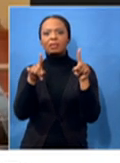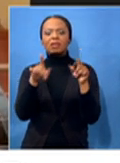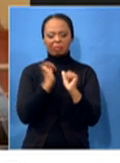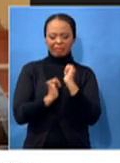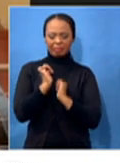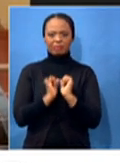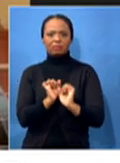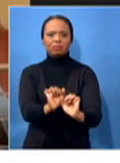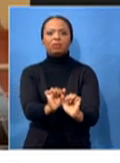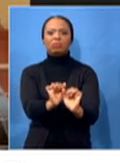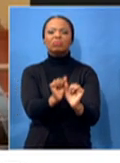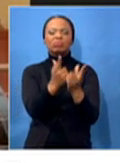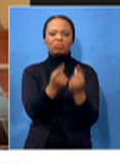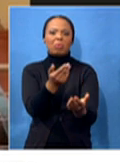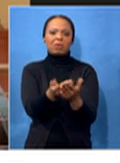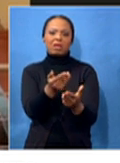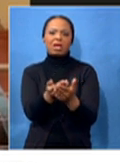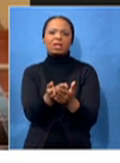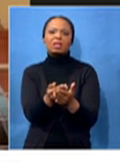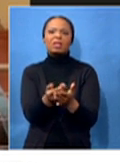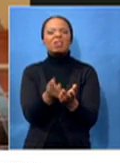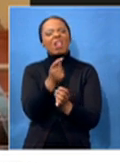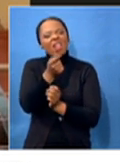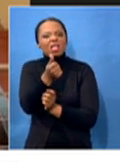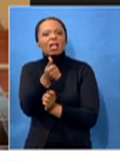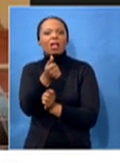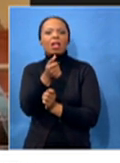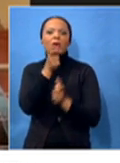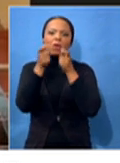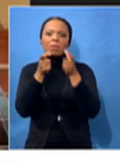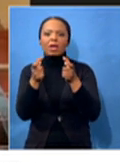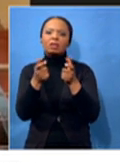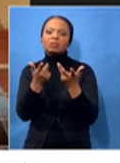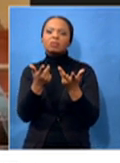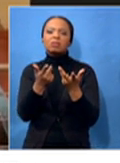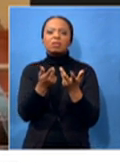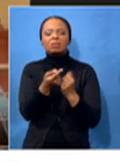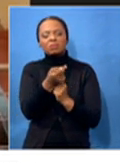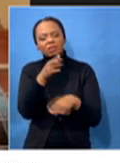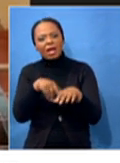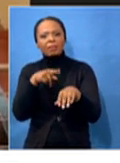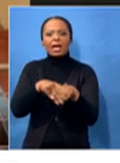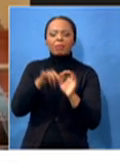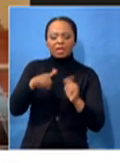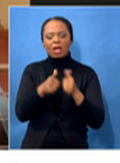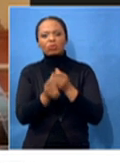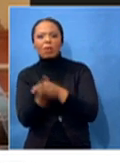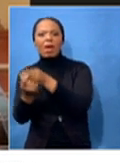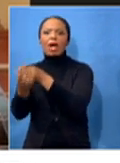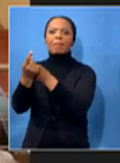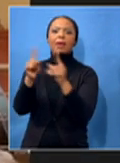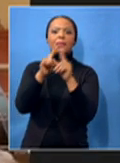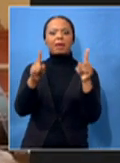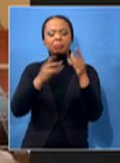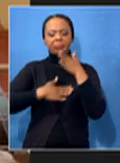legal remarks, you know, they were thrown time to time. But, you know, we have to swallow whatever that was thrown to us, because